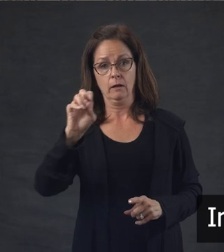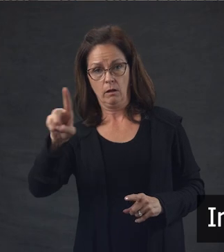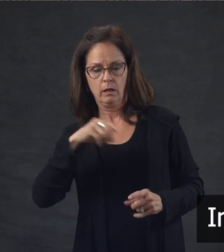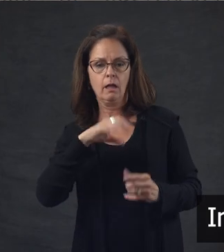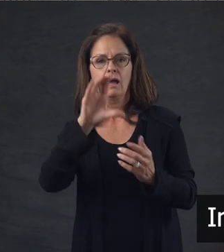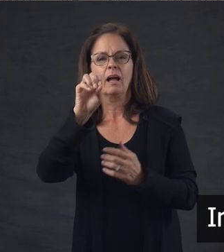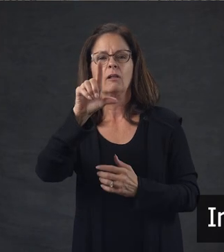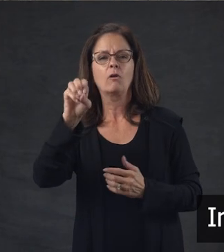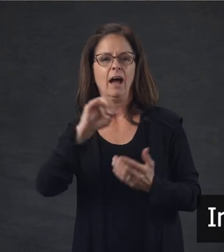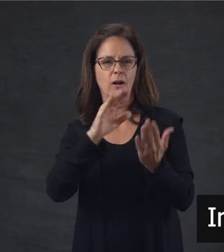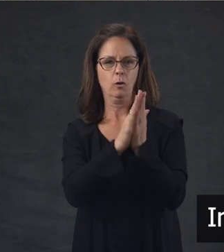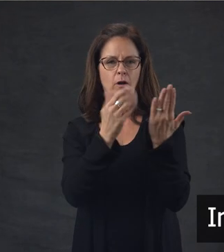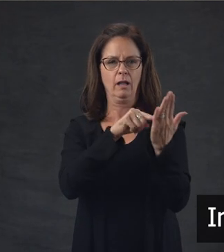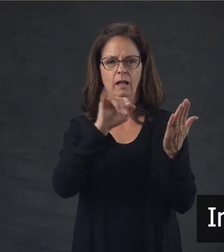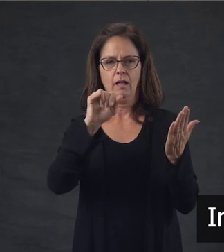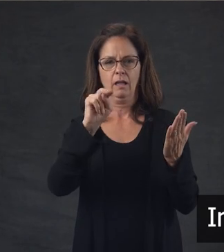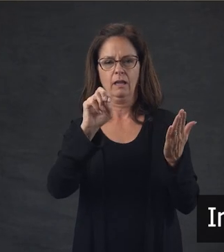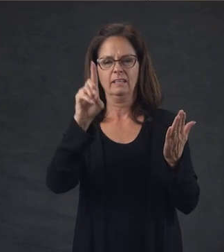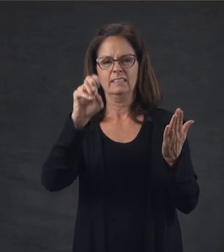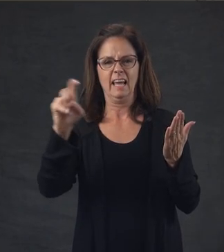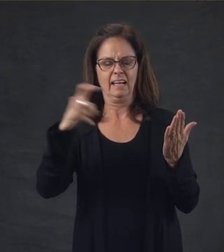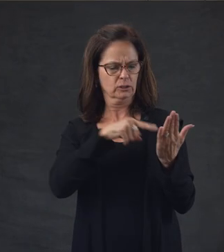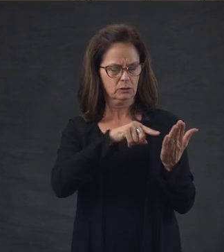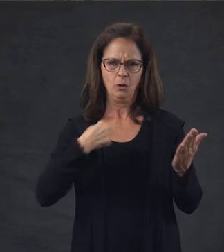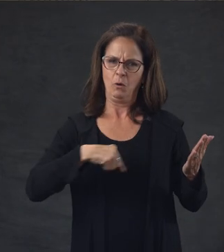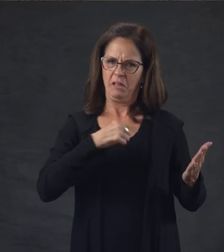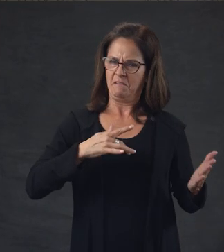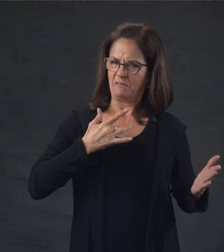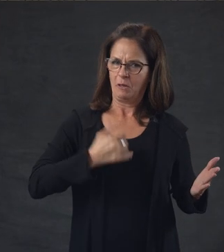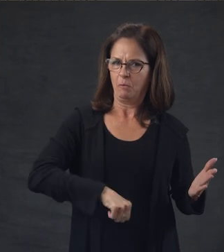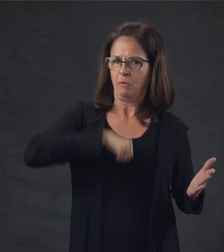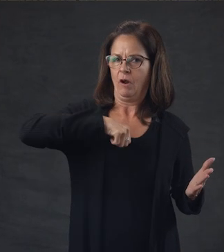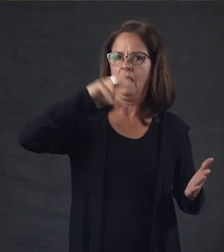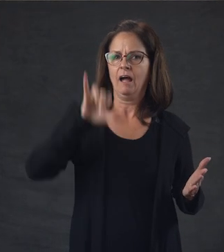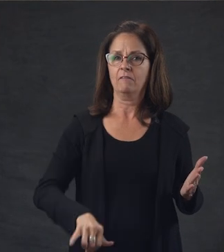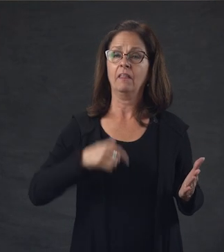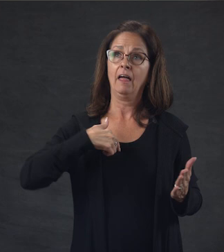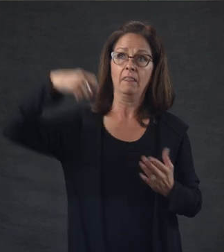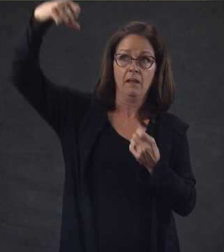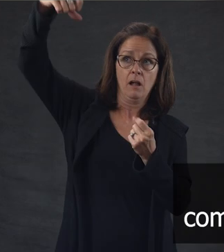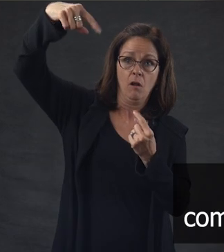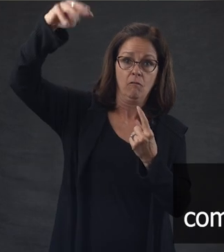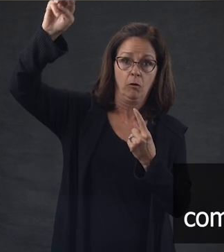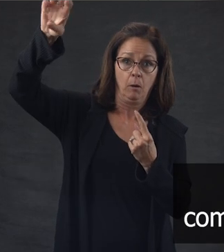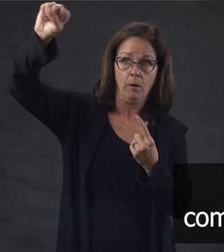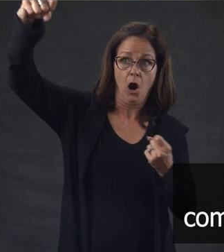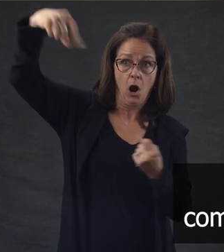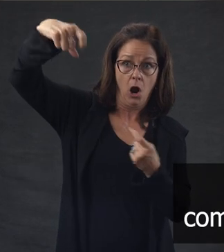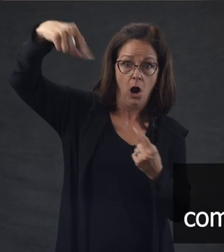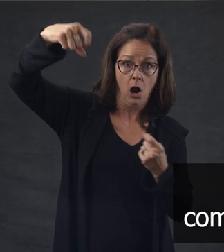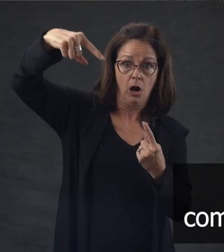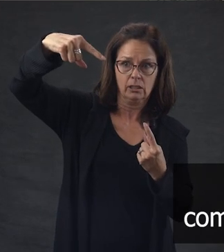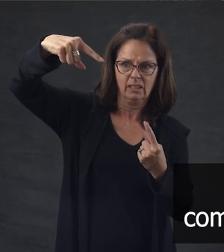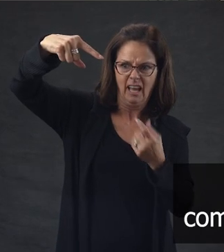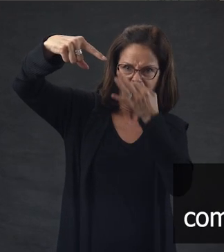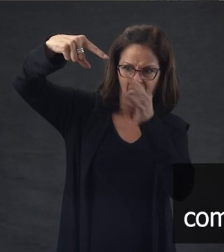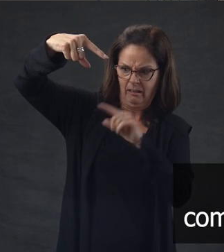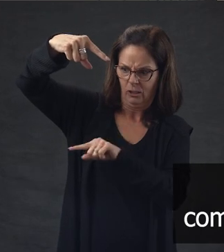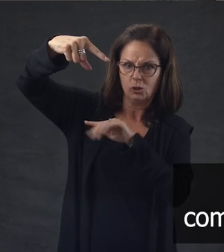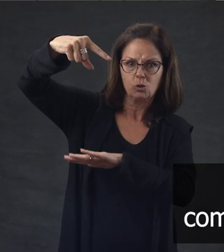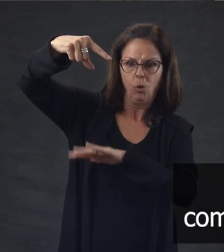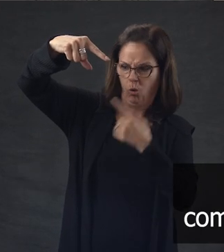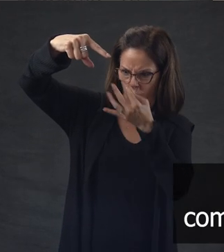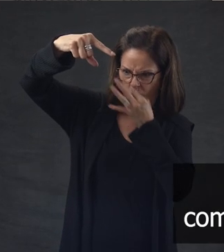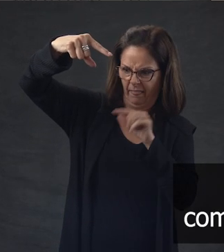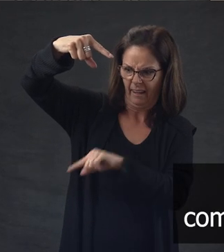1901, the Colorado Index noted, We feel quite proud that the cosmic radio signals he receives from Mars come to a